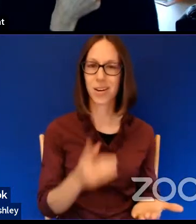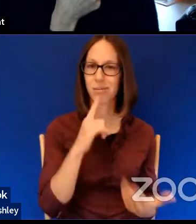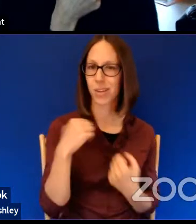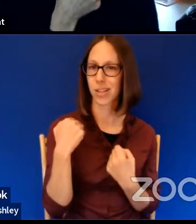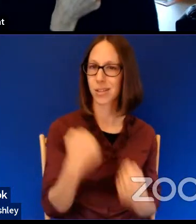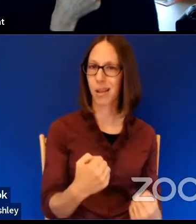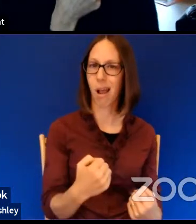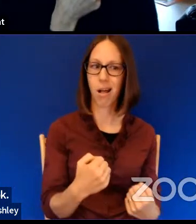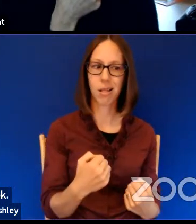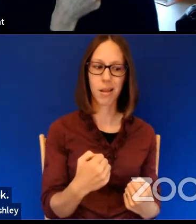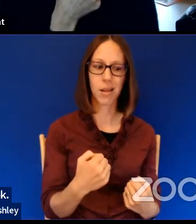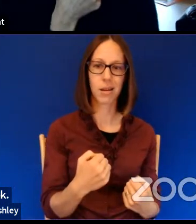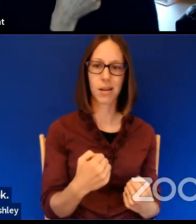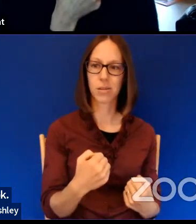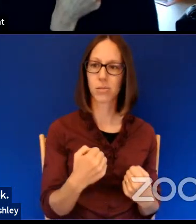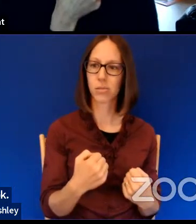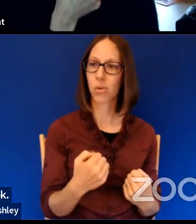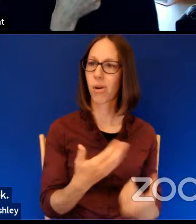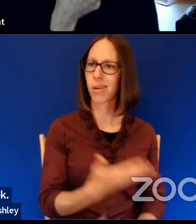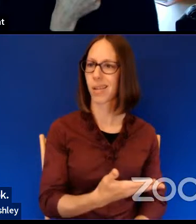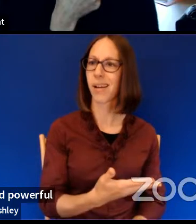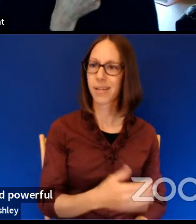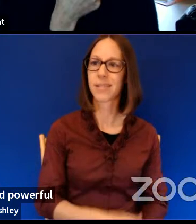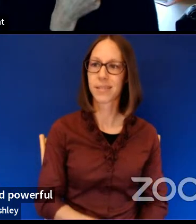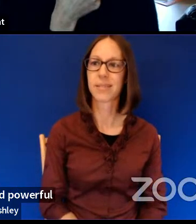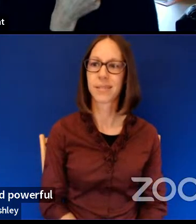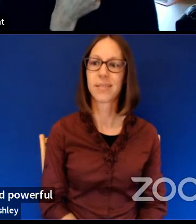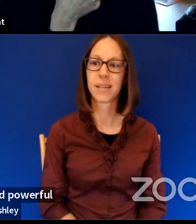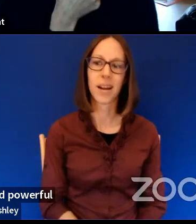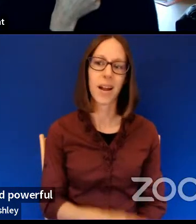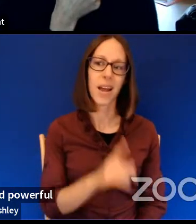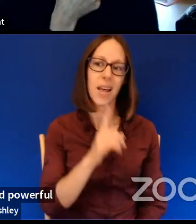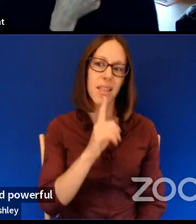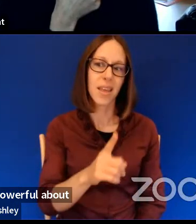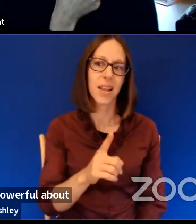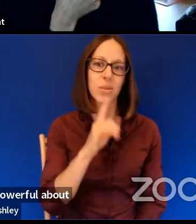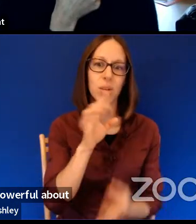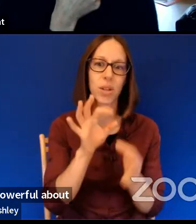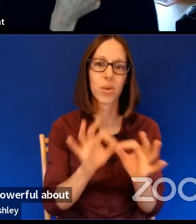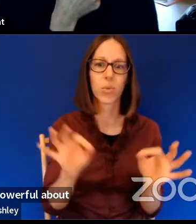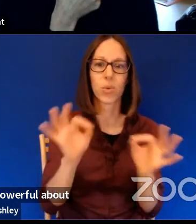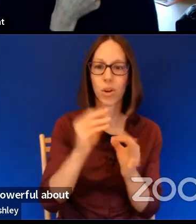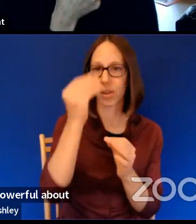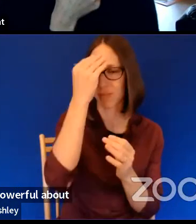and powerful about it that I think is really worth remembering.